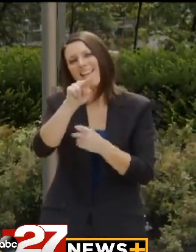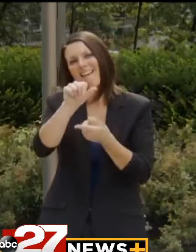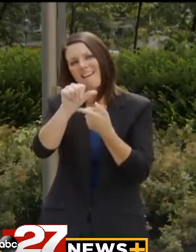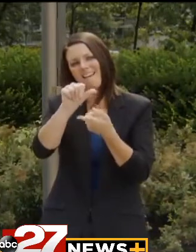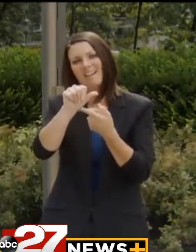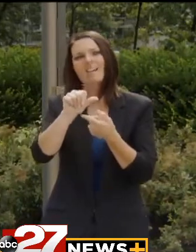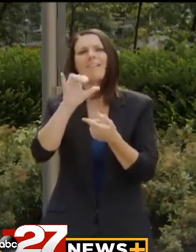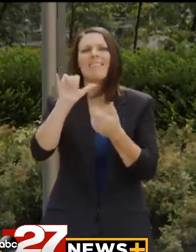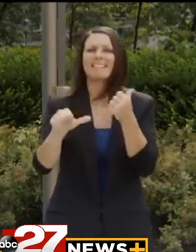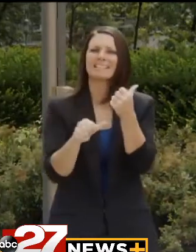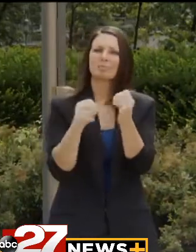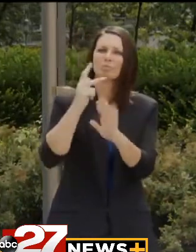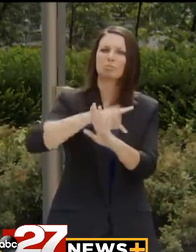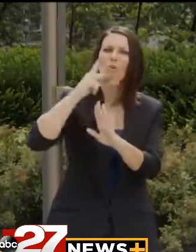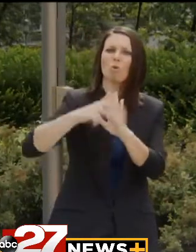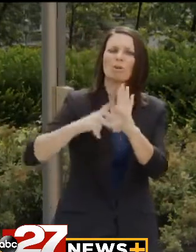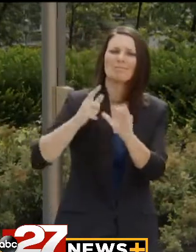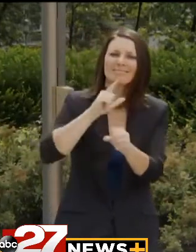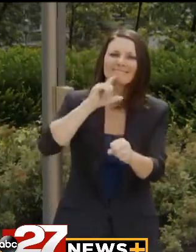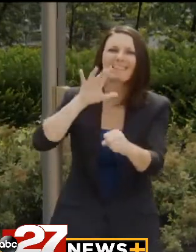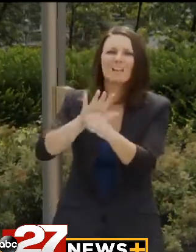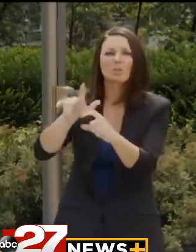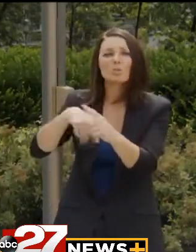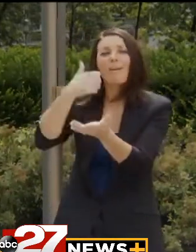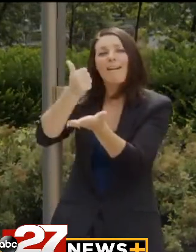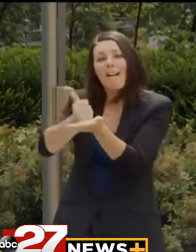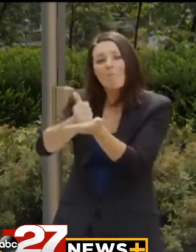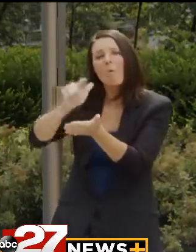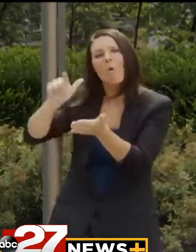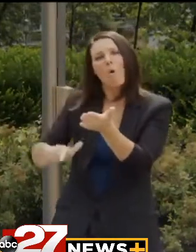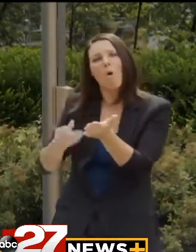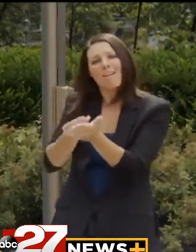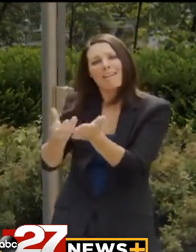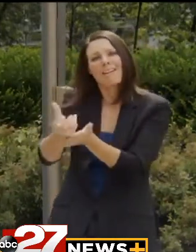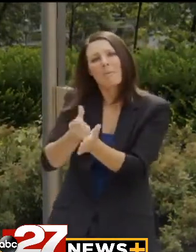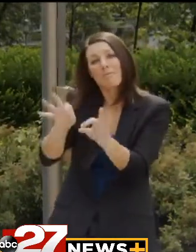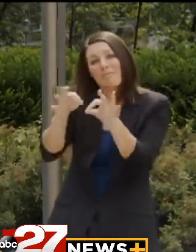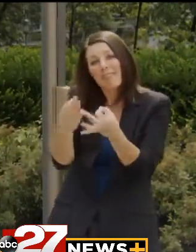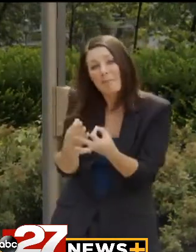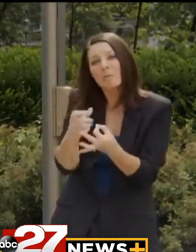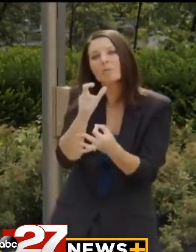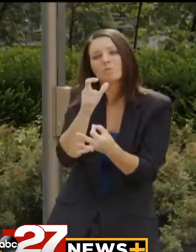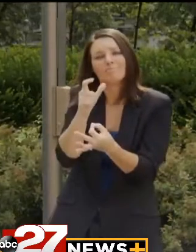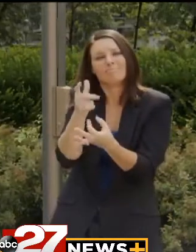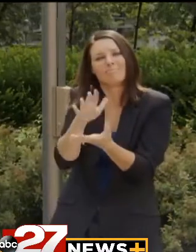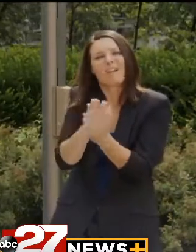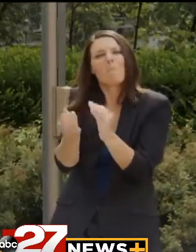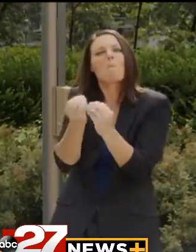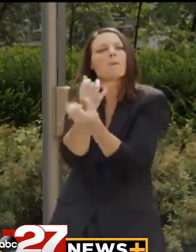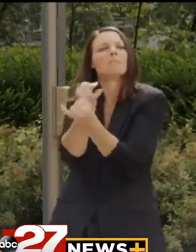which is an assistance program that is dedicated to helping low-income families become independent.